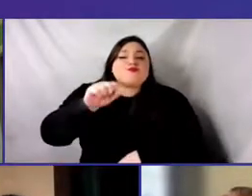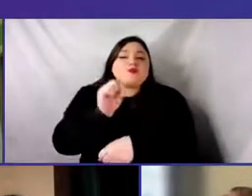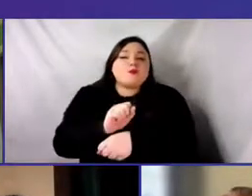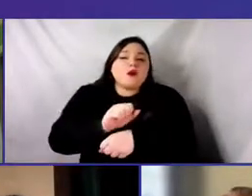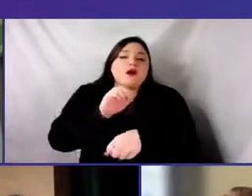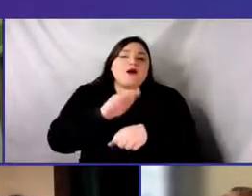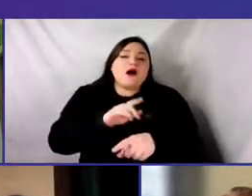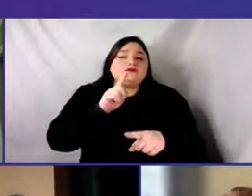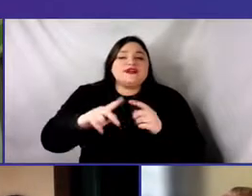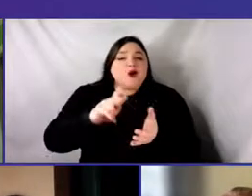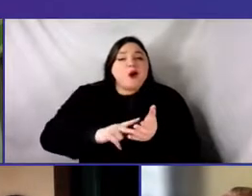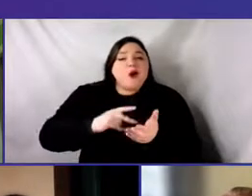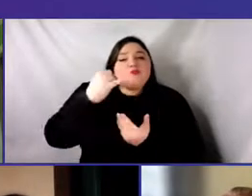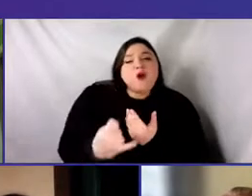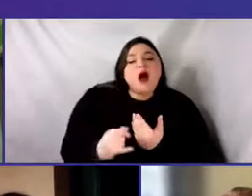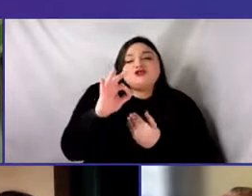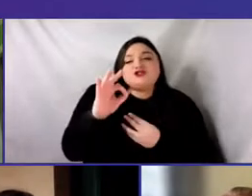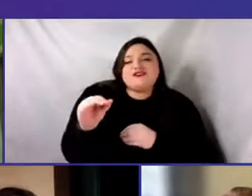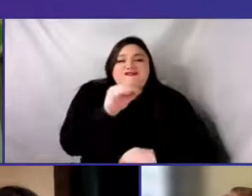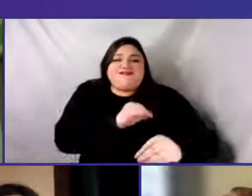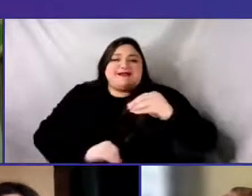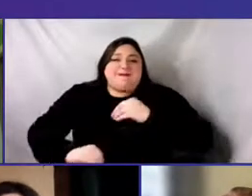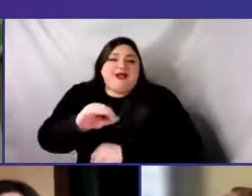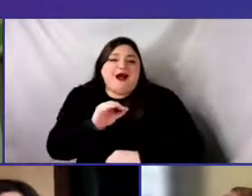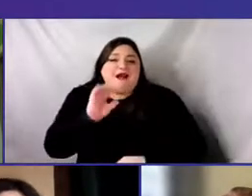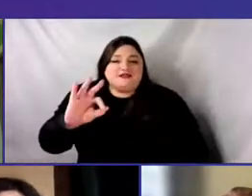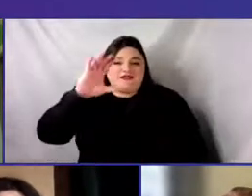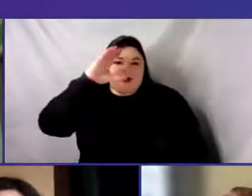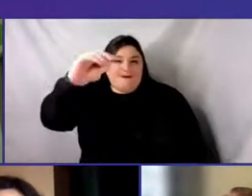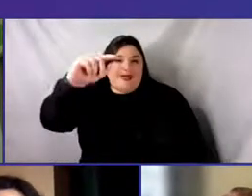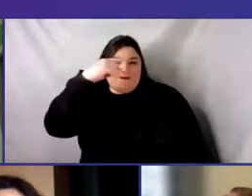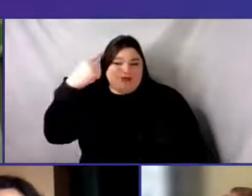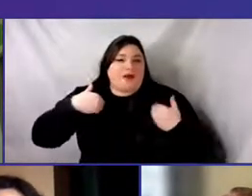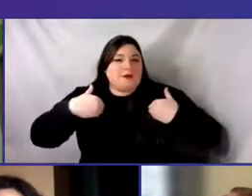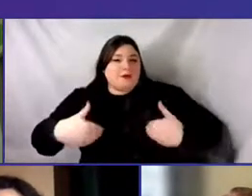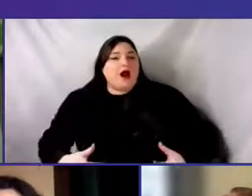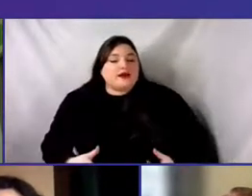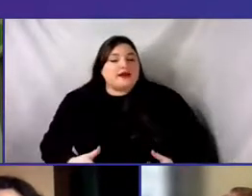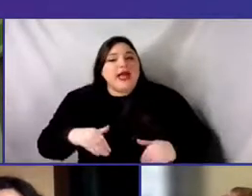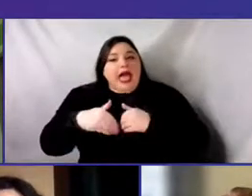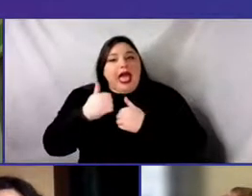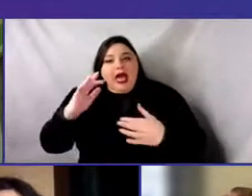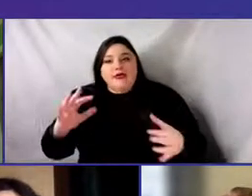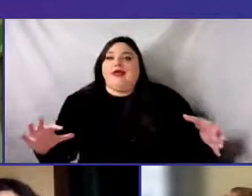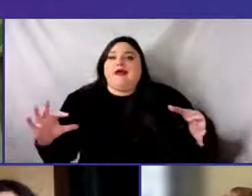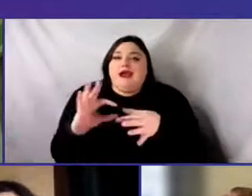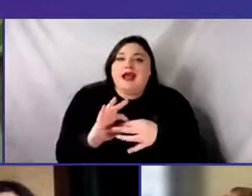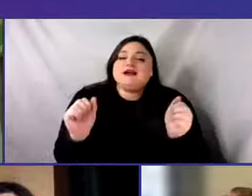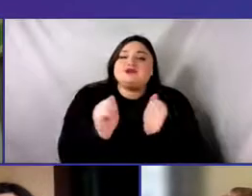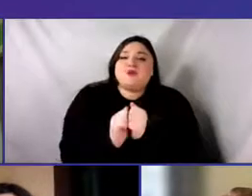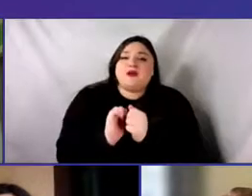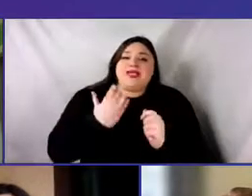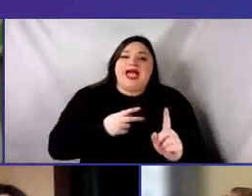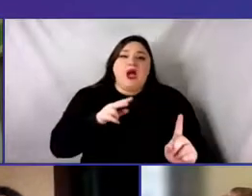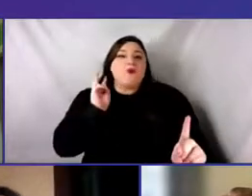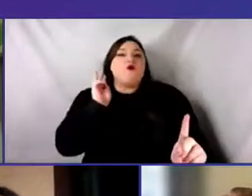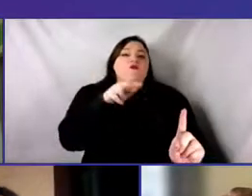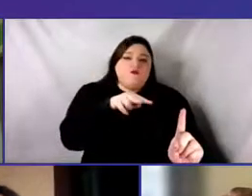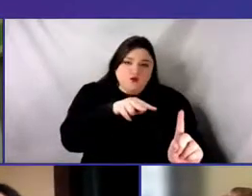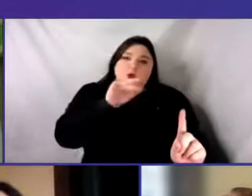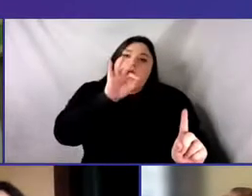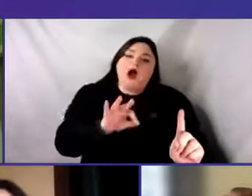semiotics of the Black male body in connection with how we see the Black male body in culture,